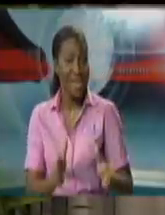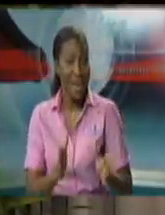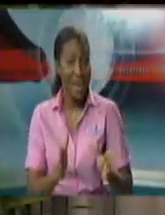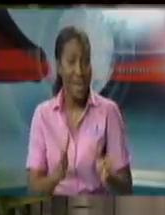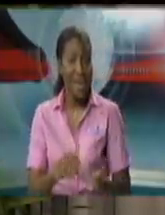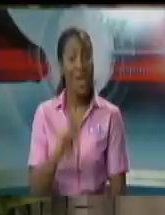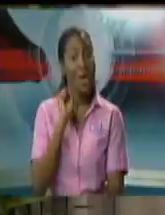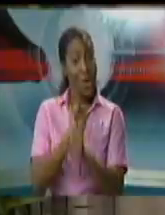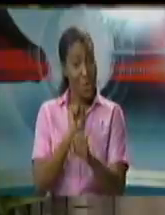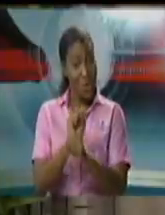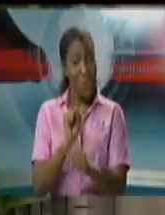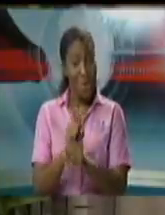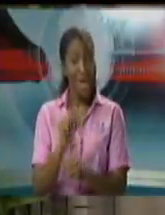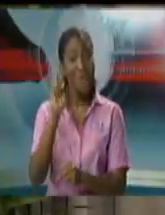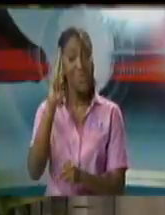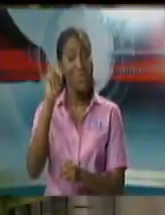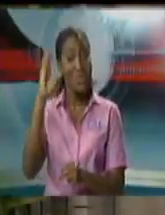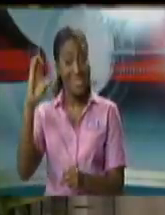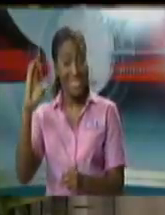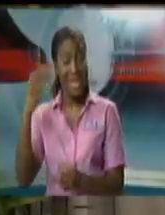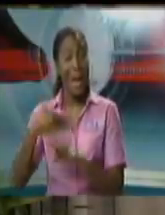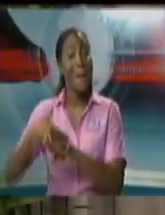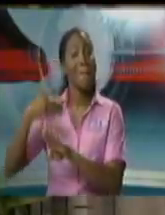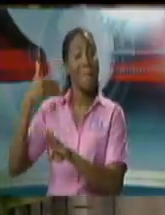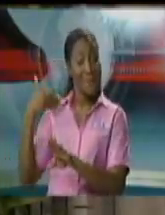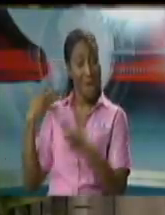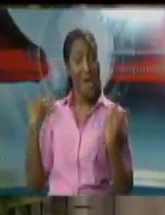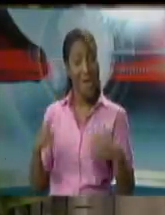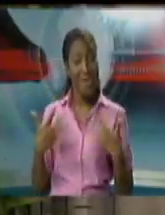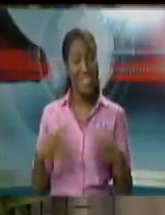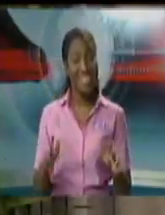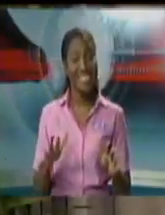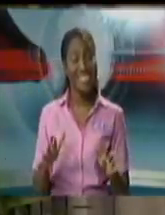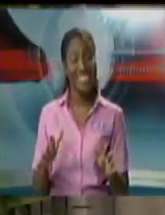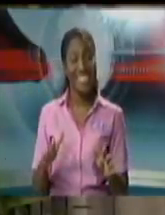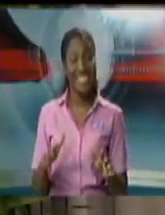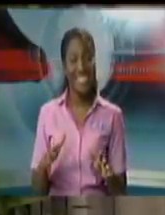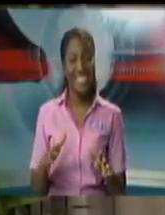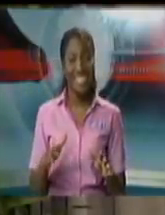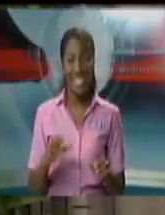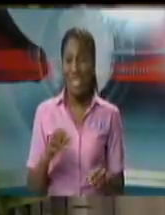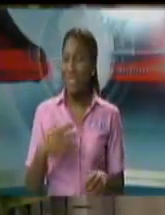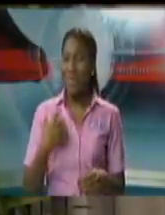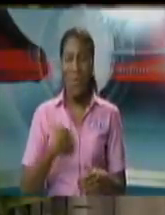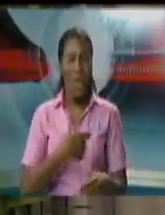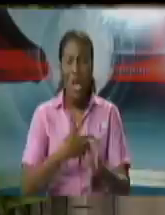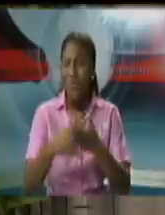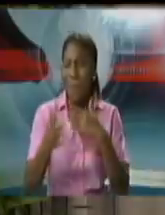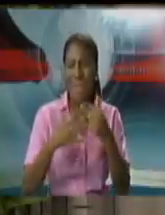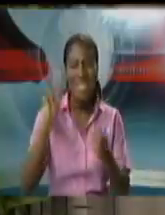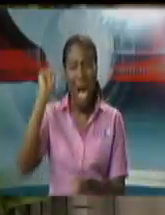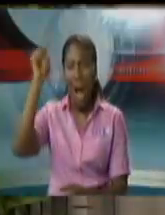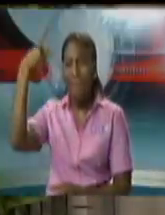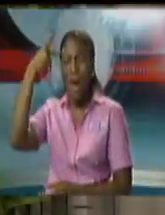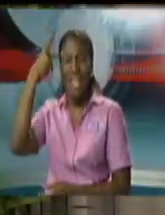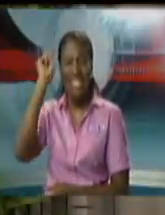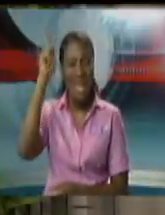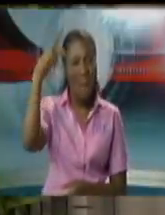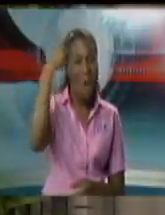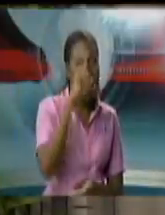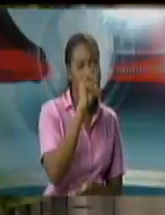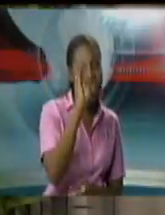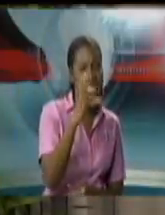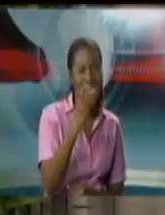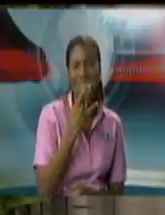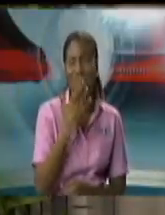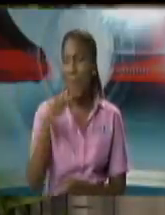as an opposition senator in this very parliament in other words then there isn't politics in this dance I'd like to end before